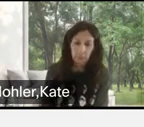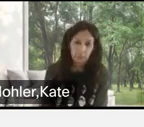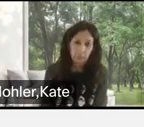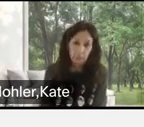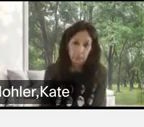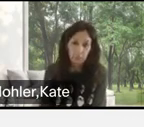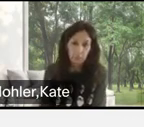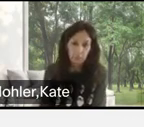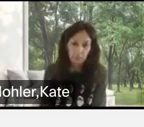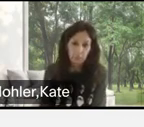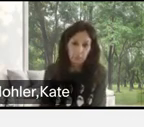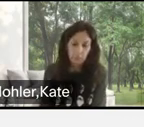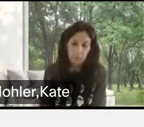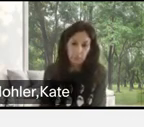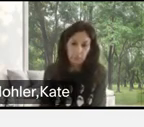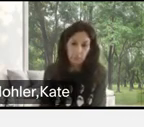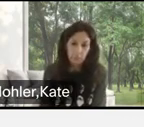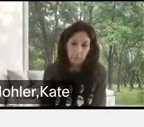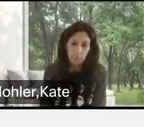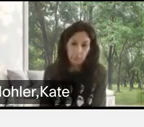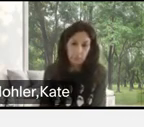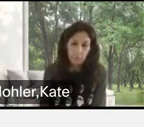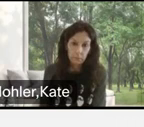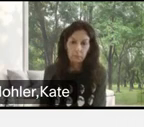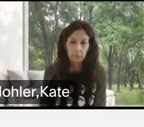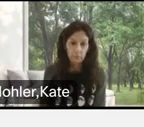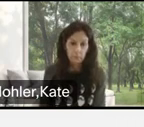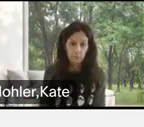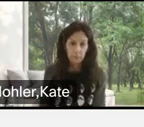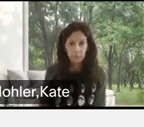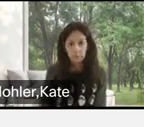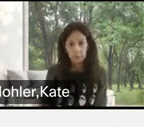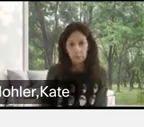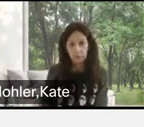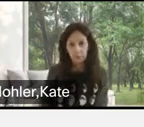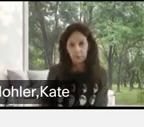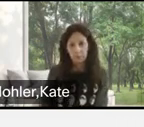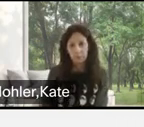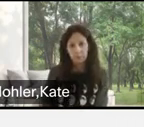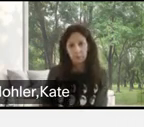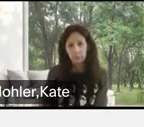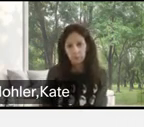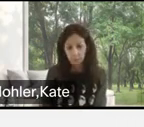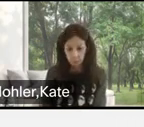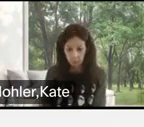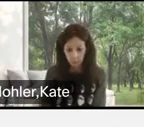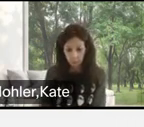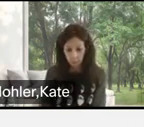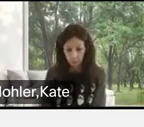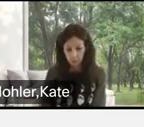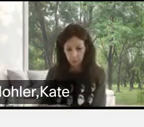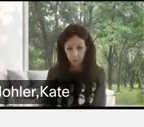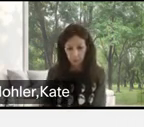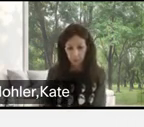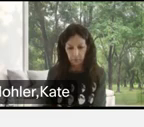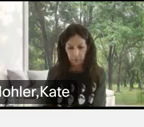reading order. So we just really recommend before you send stuff out that you go and you test it to make sure that the stuff on the page is showing up